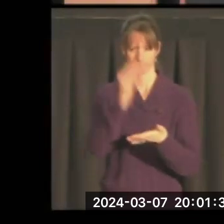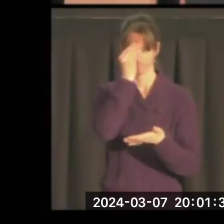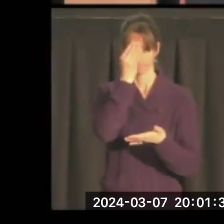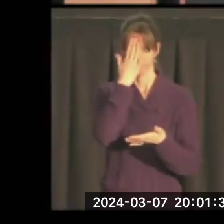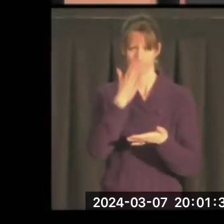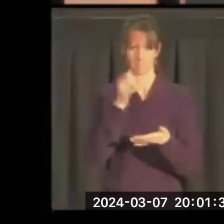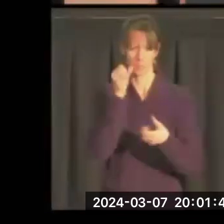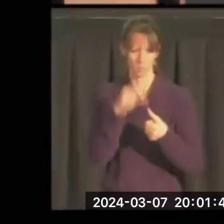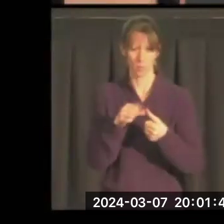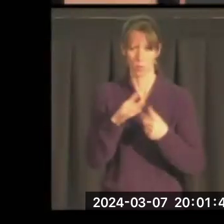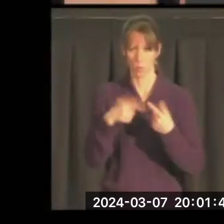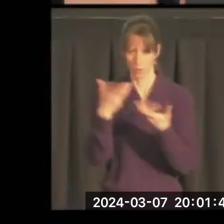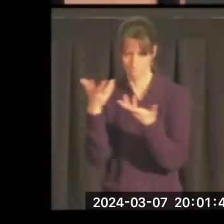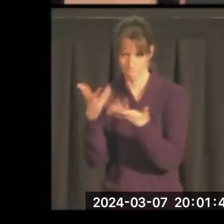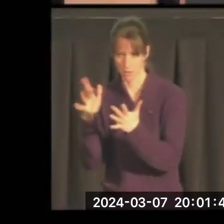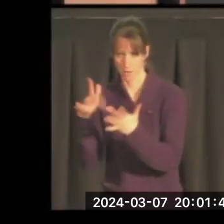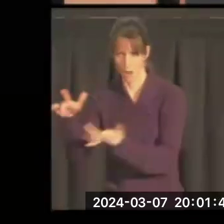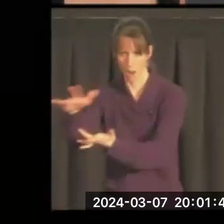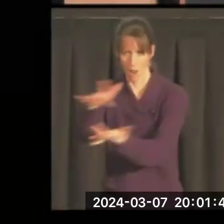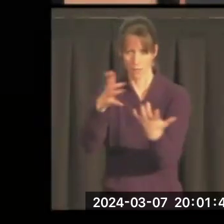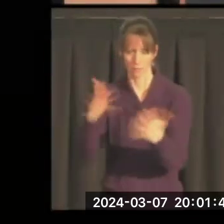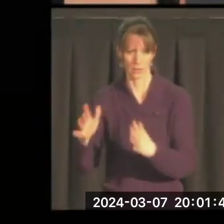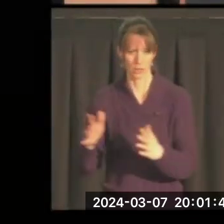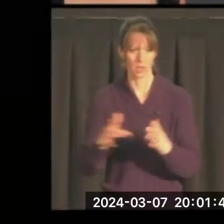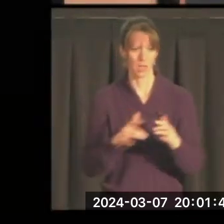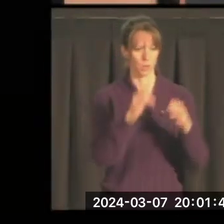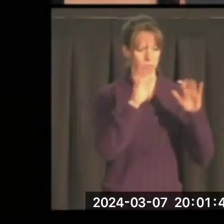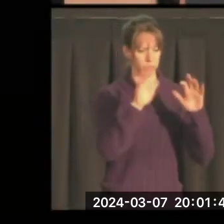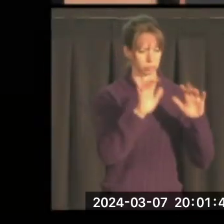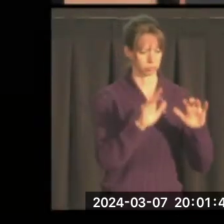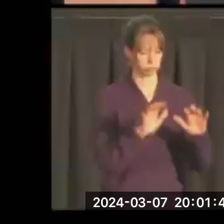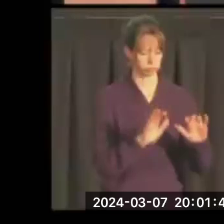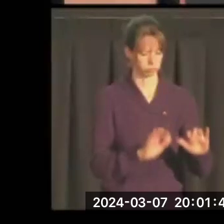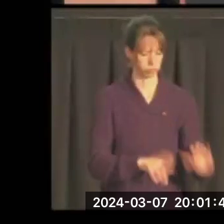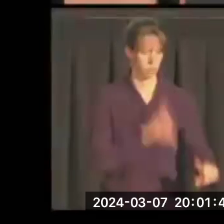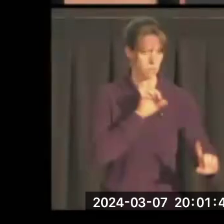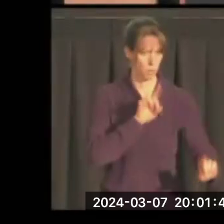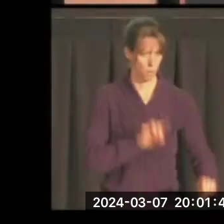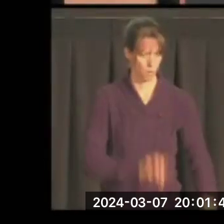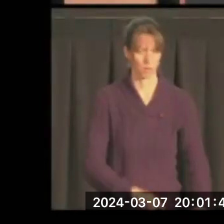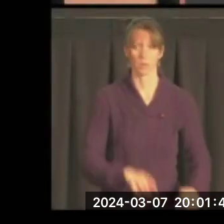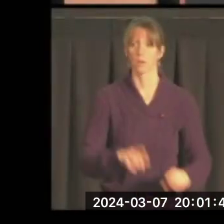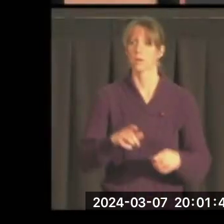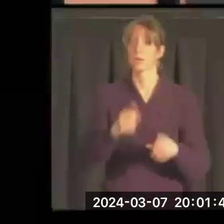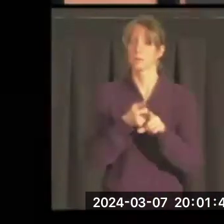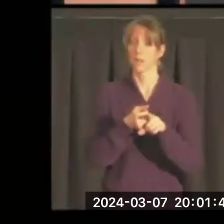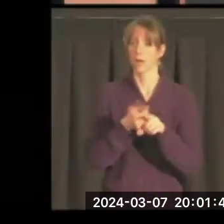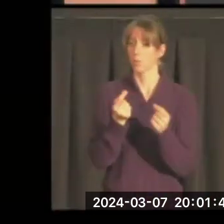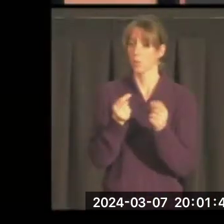when he came back, would write up very lengthy reports of analysis,